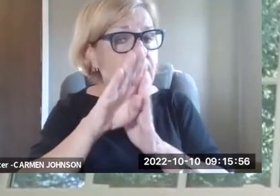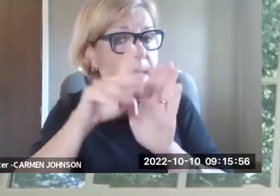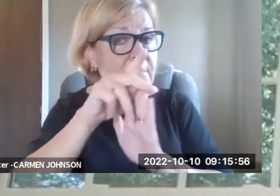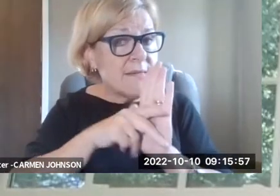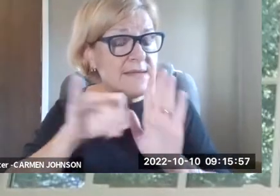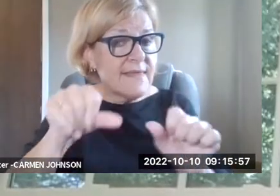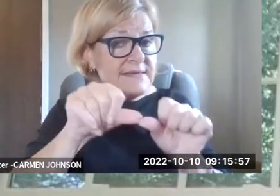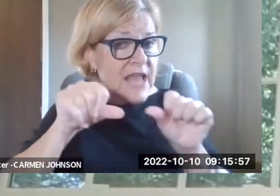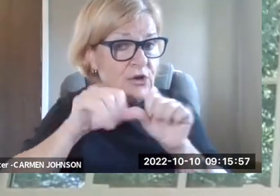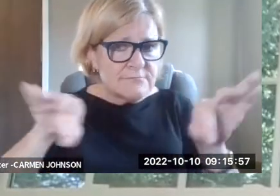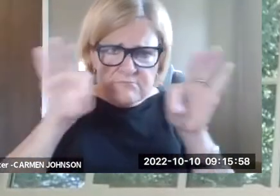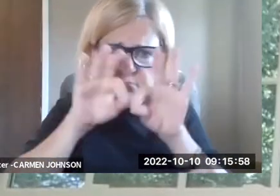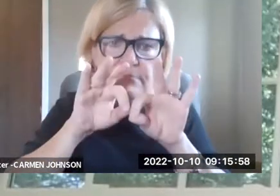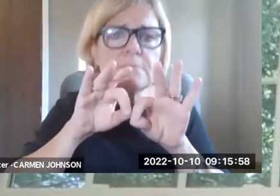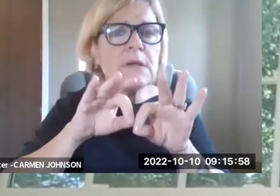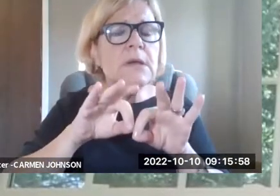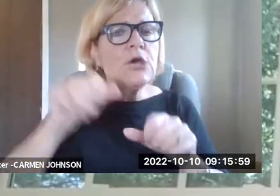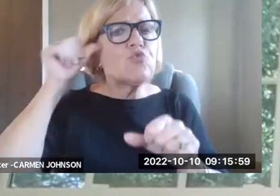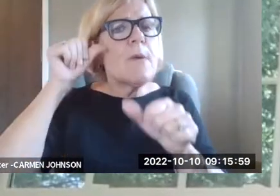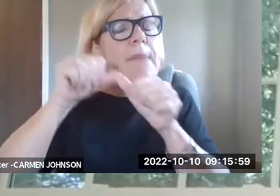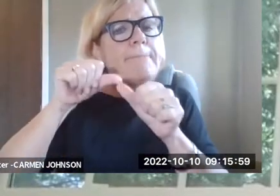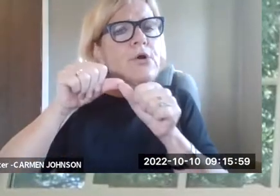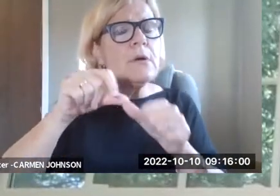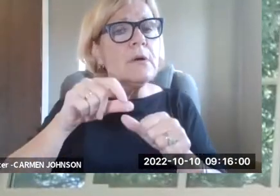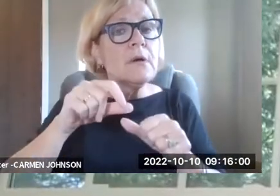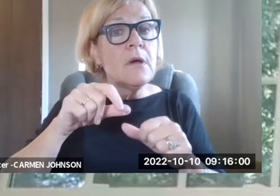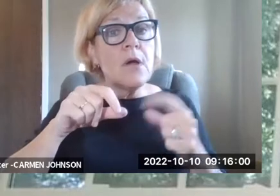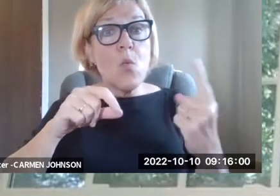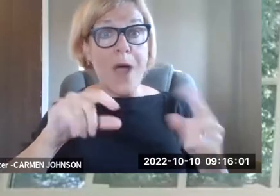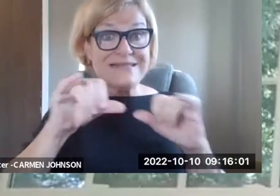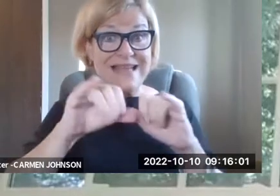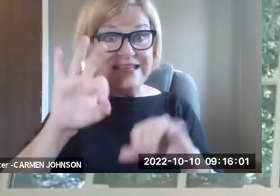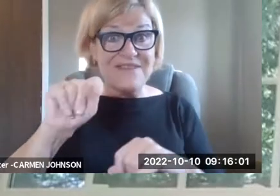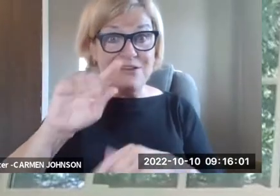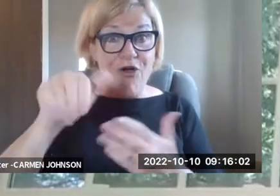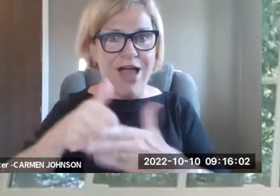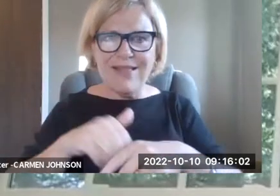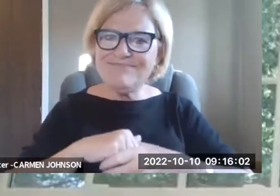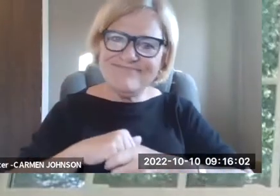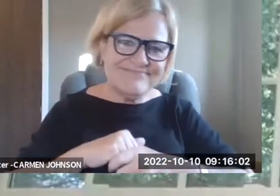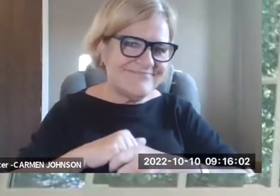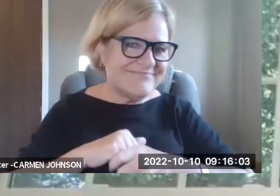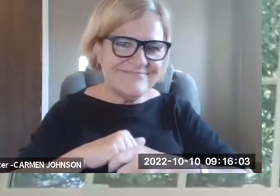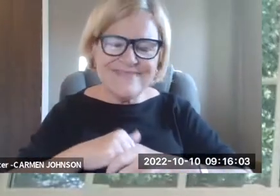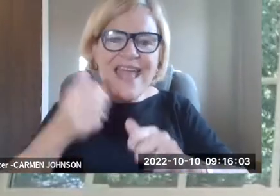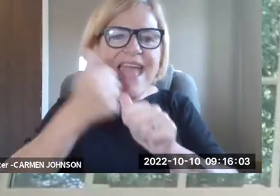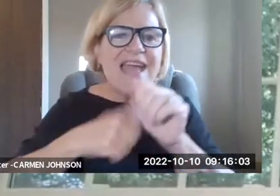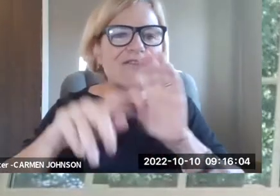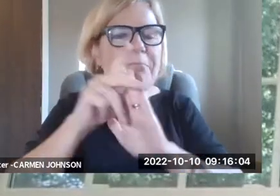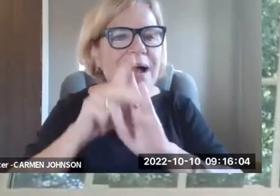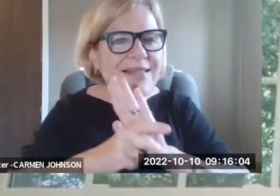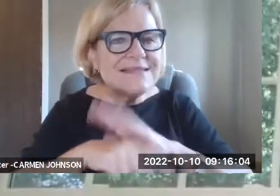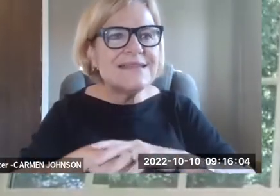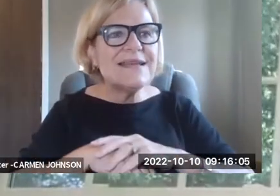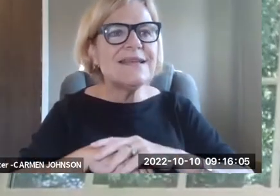happening proactively. Uh, it's also essential in, um, when developing policy in this area, um, and implementing policy to